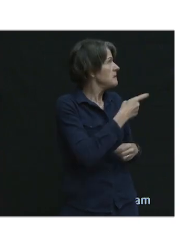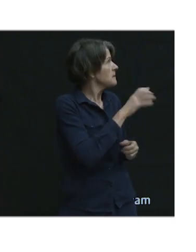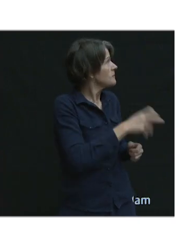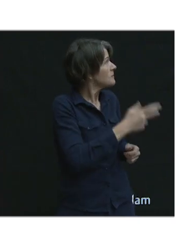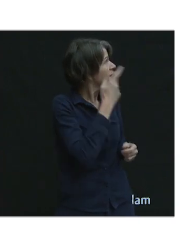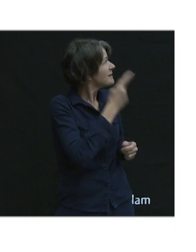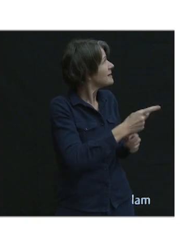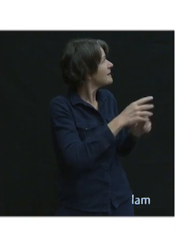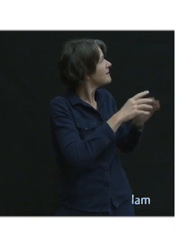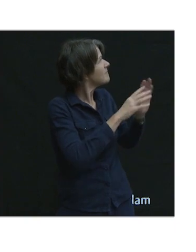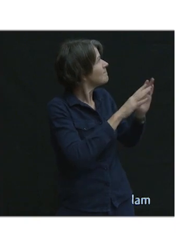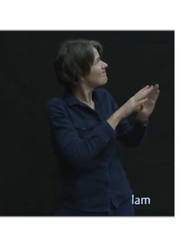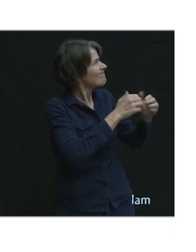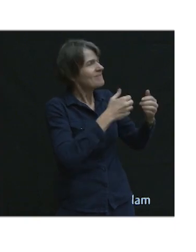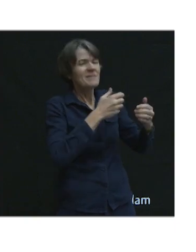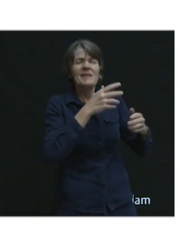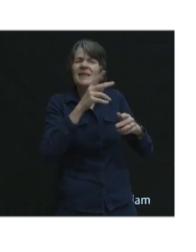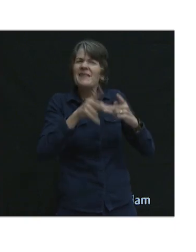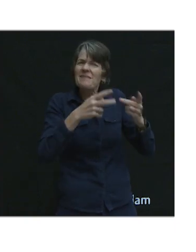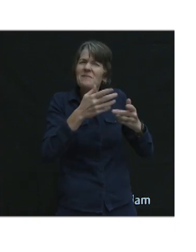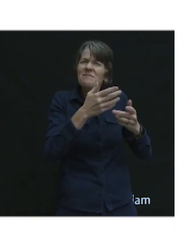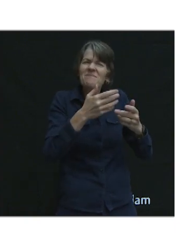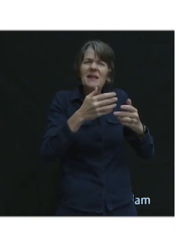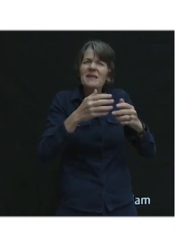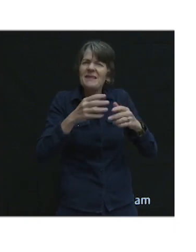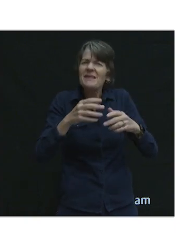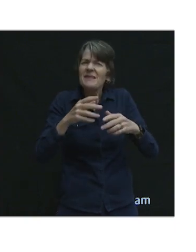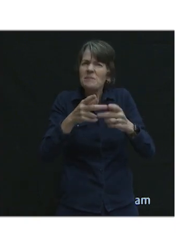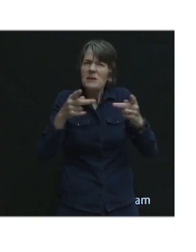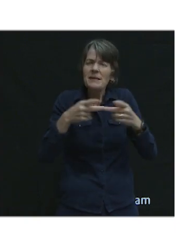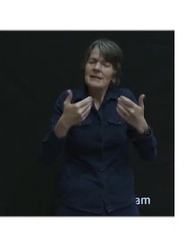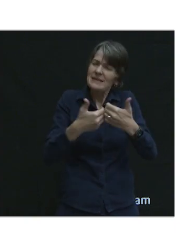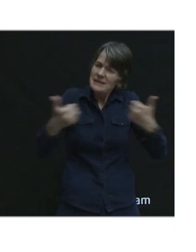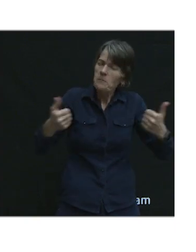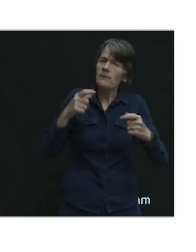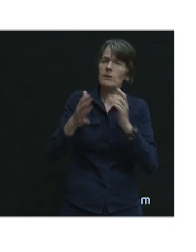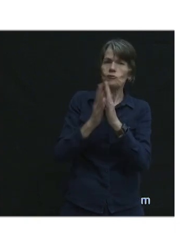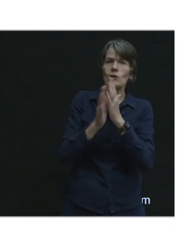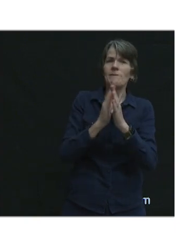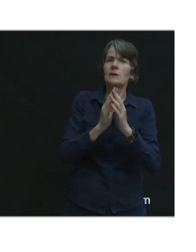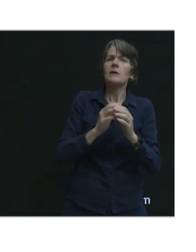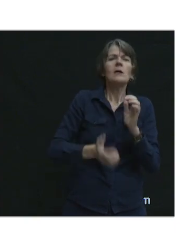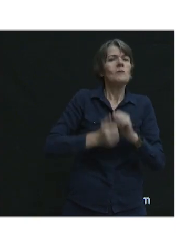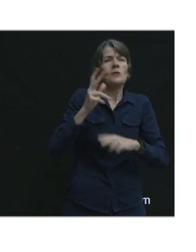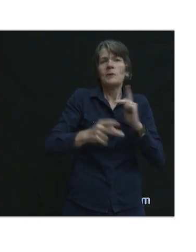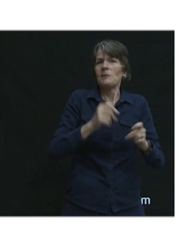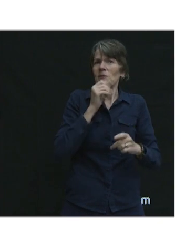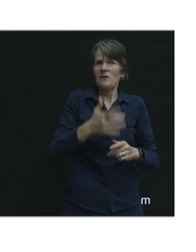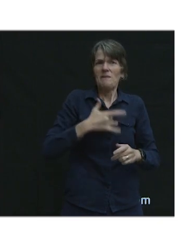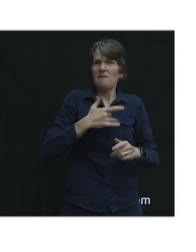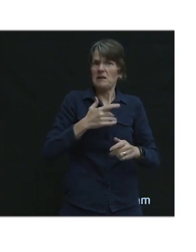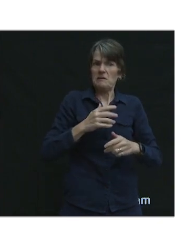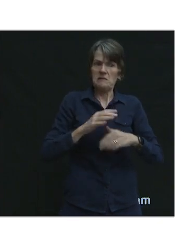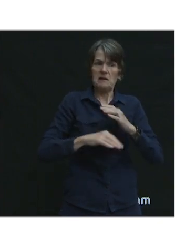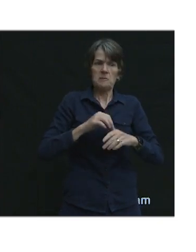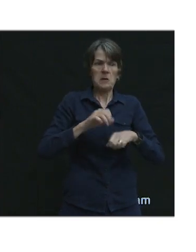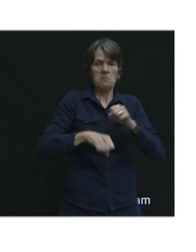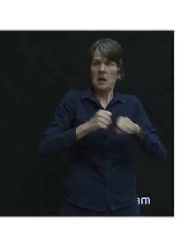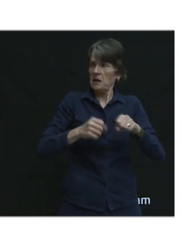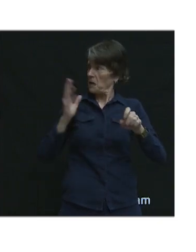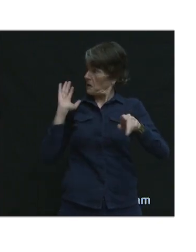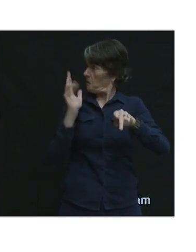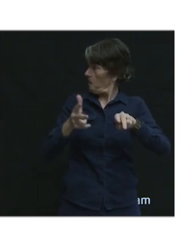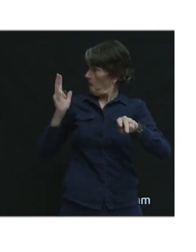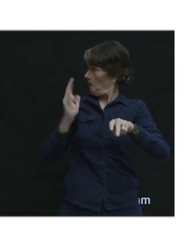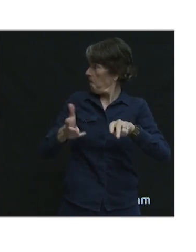facilities that are separated from traffic. Most people don't feel comfortable cycling on a painted bike lane or cycling alongside motor vehicles. And